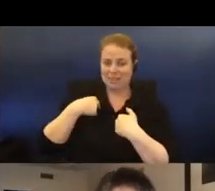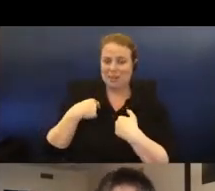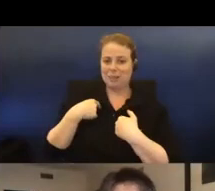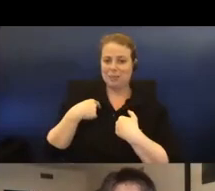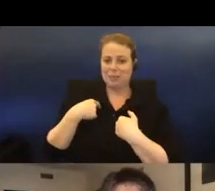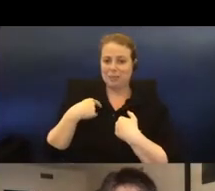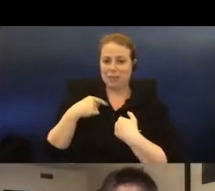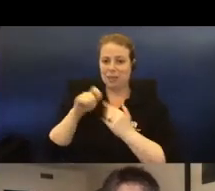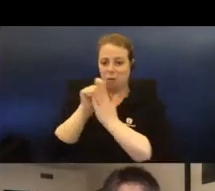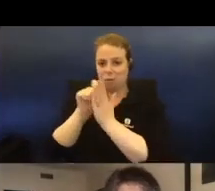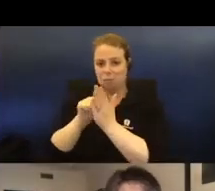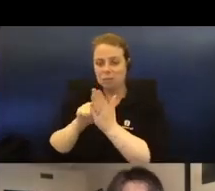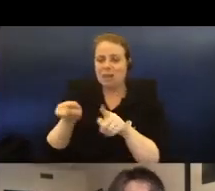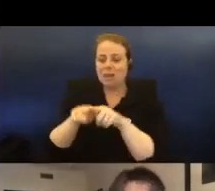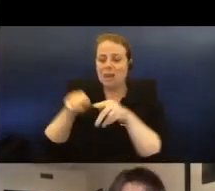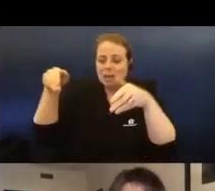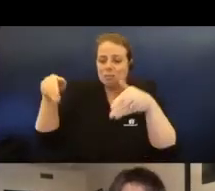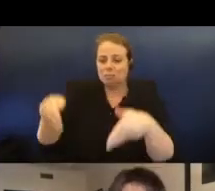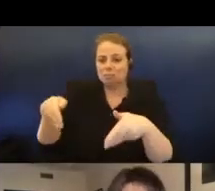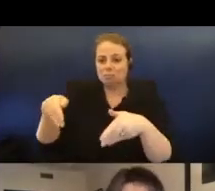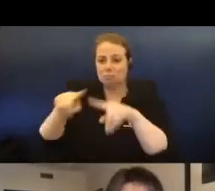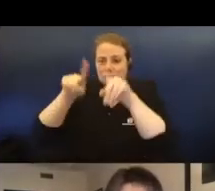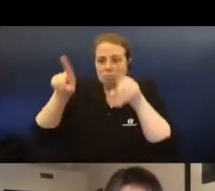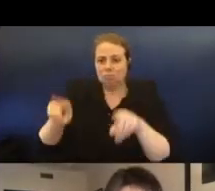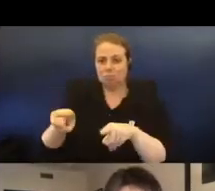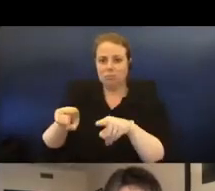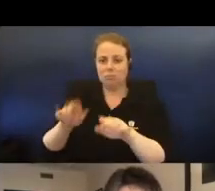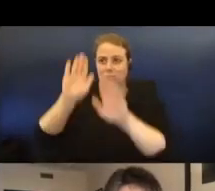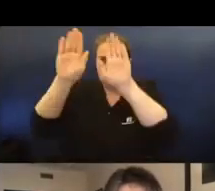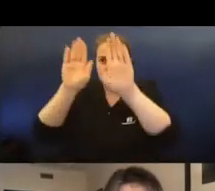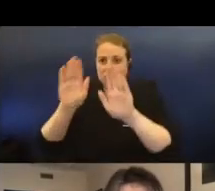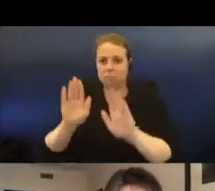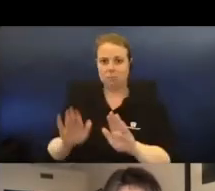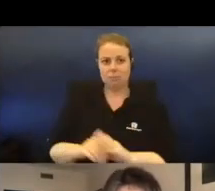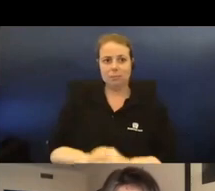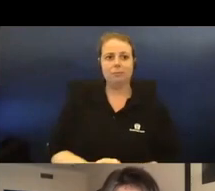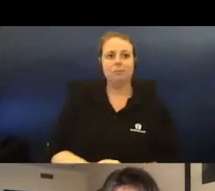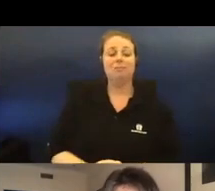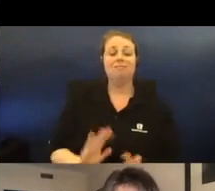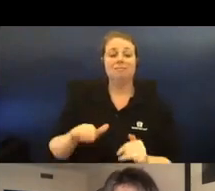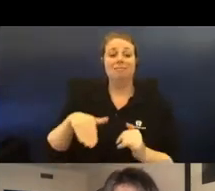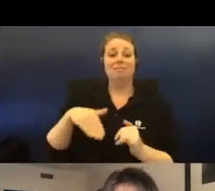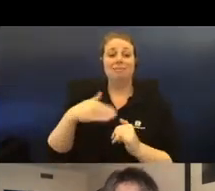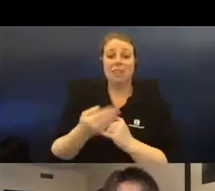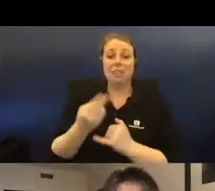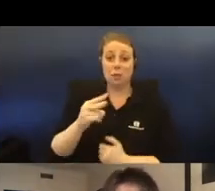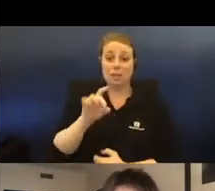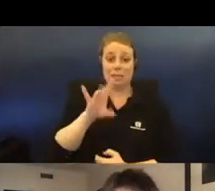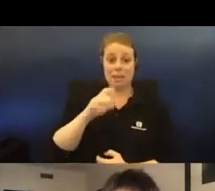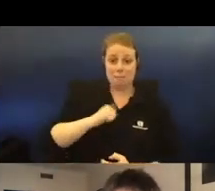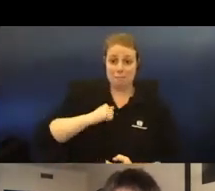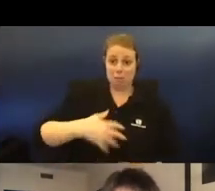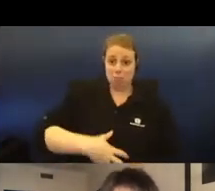gravestone epitaphs on this obelisk. And by the end of that year, I was pregnant, becoming a mum